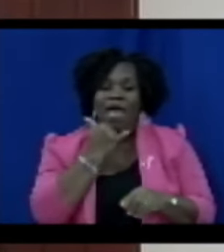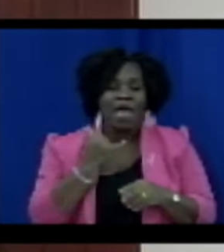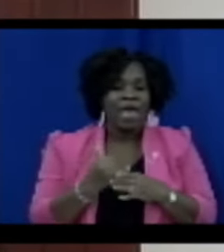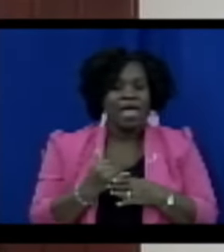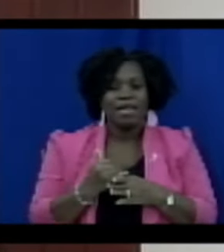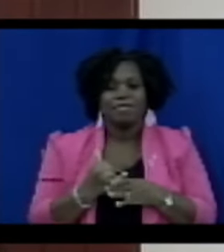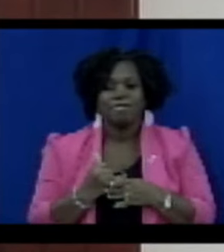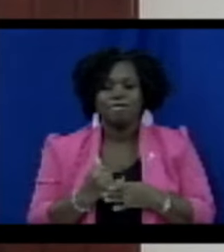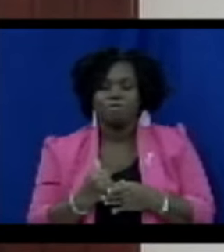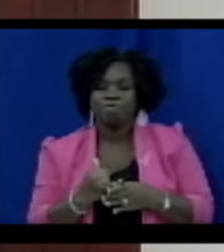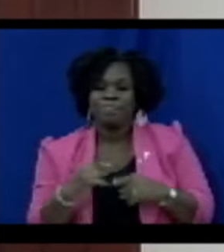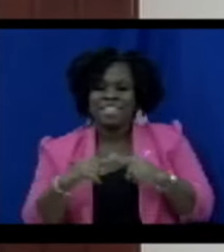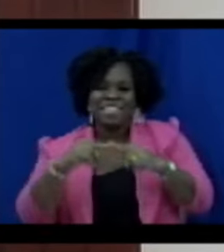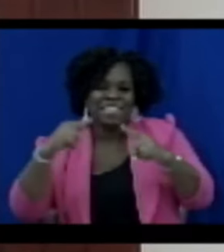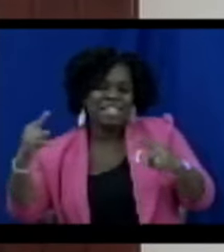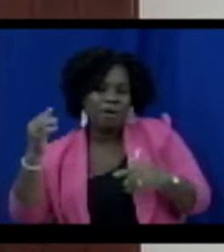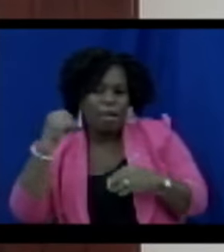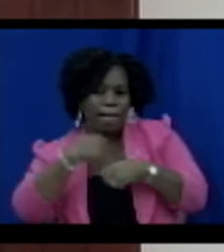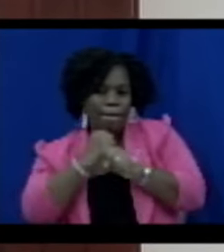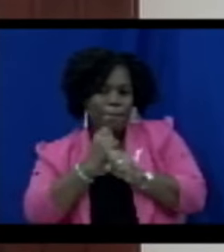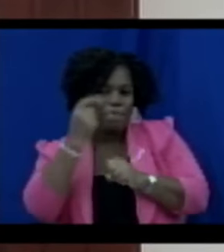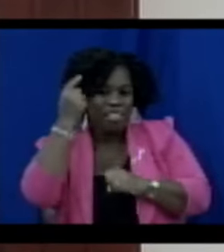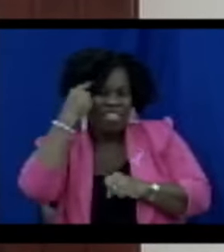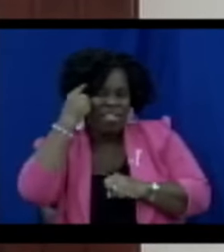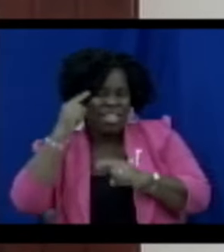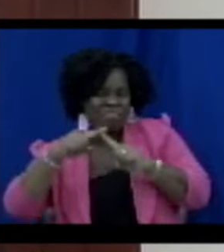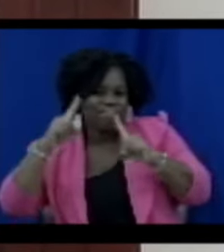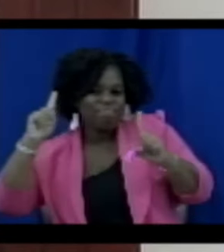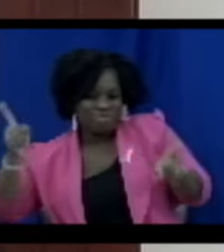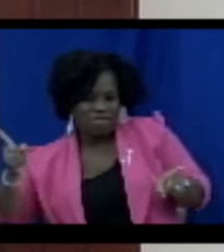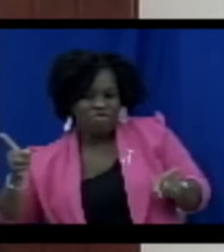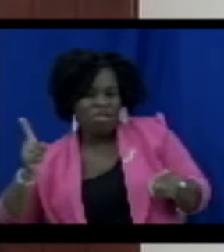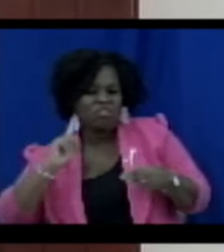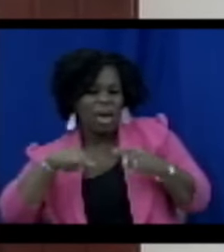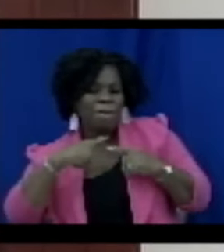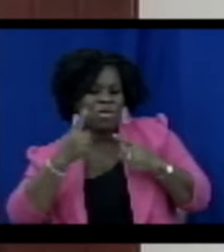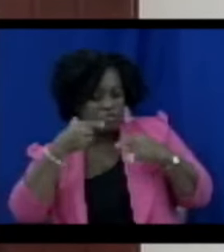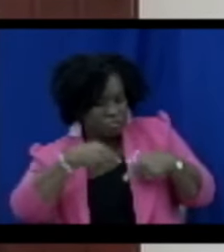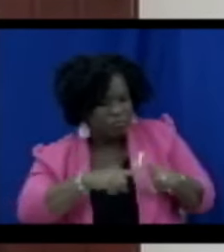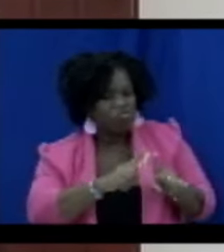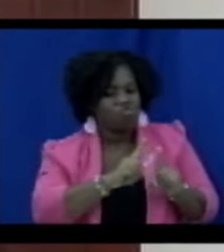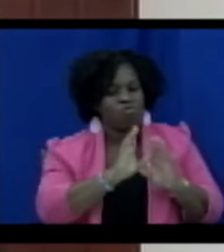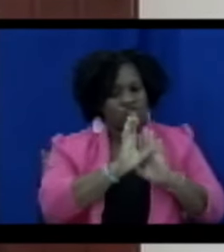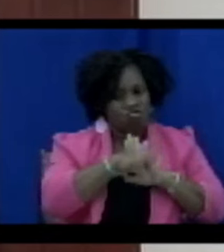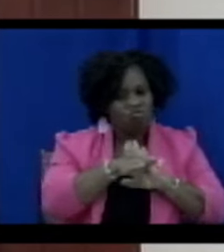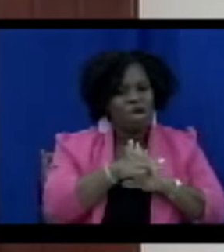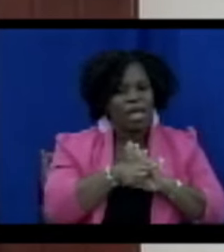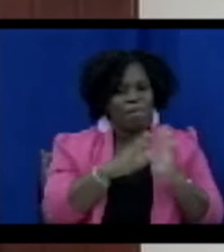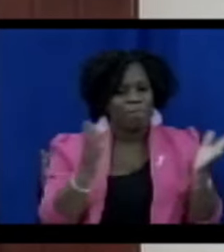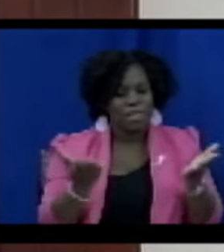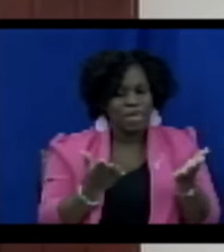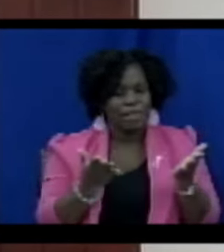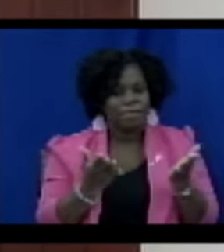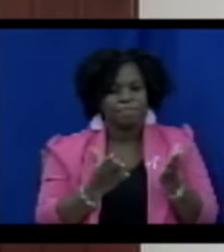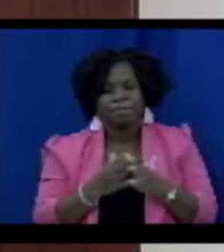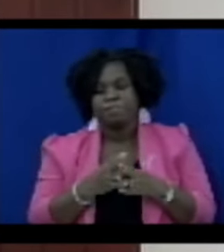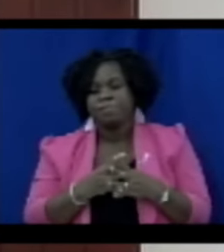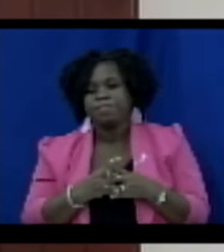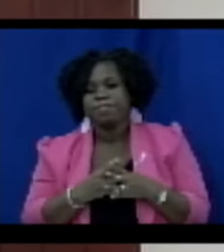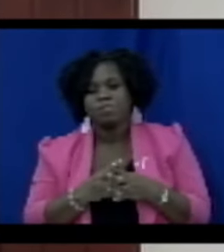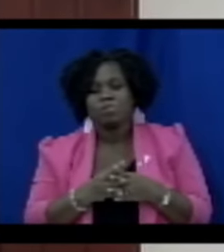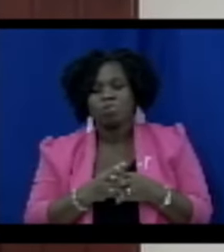contributing to a safer and more just society. Let us remember that our society is built upon the principles of justice and the rule of law.